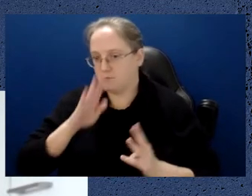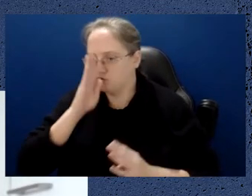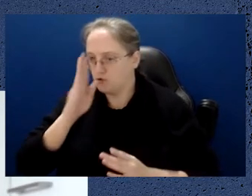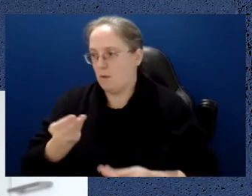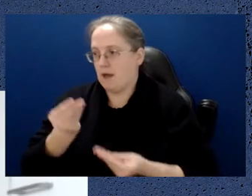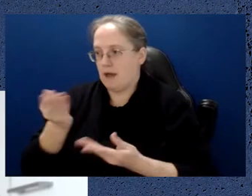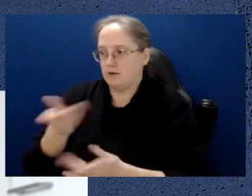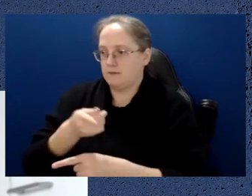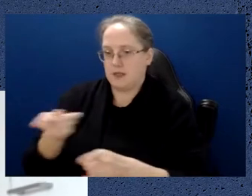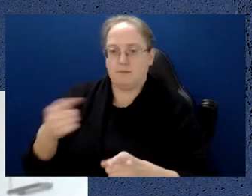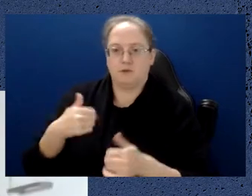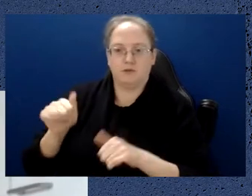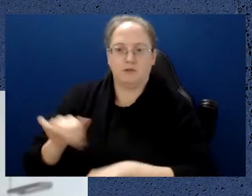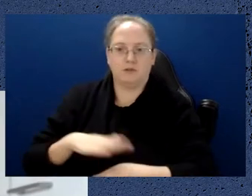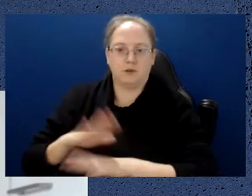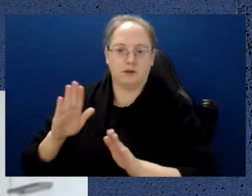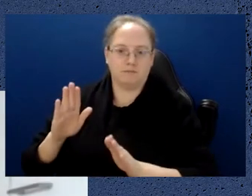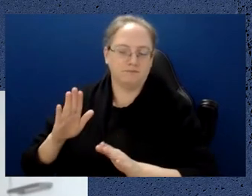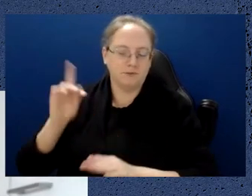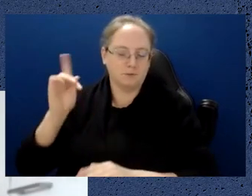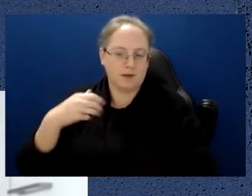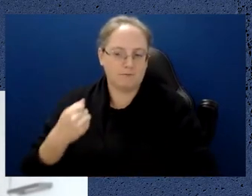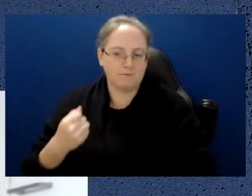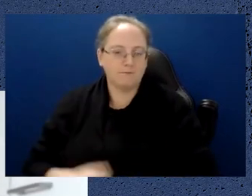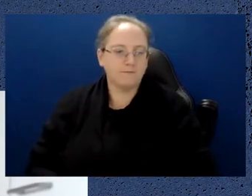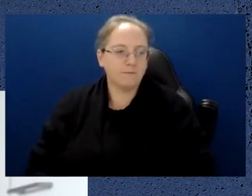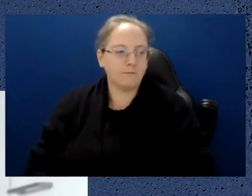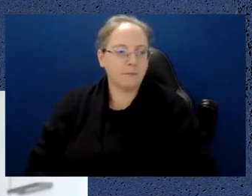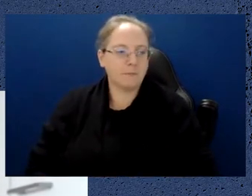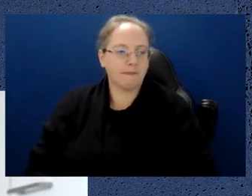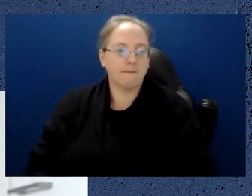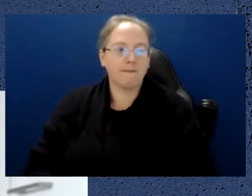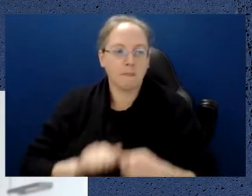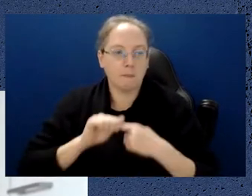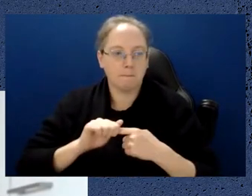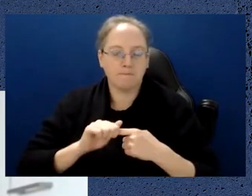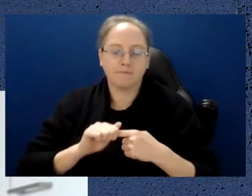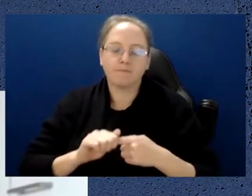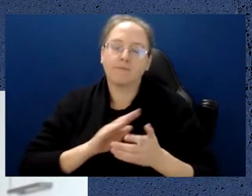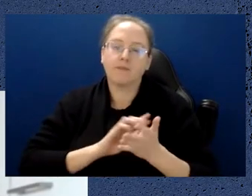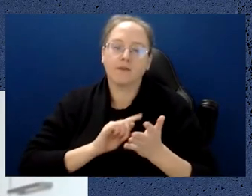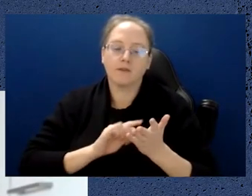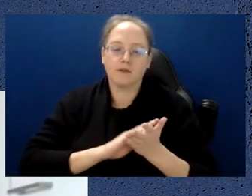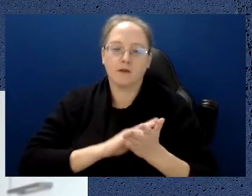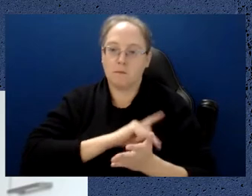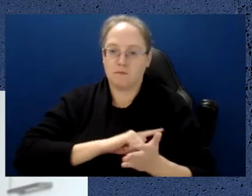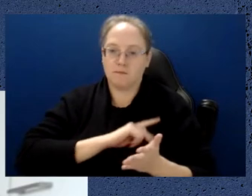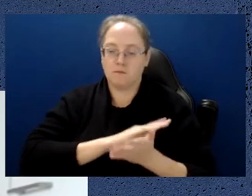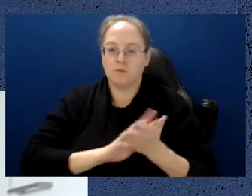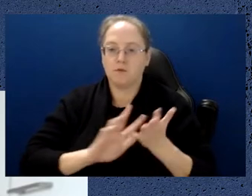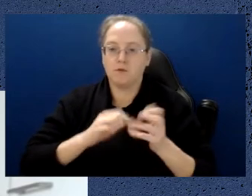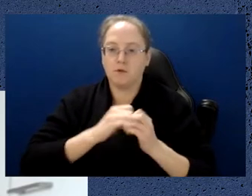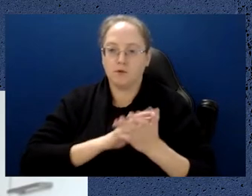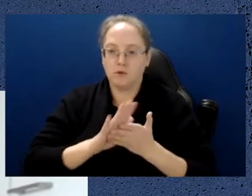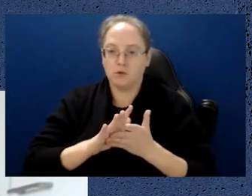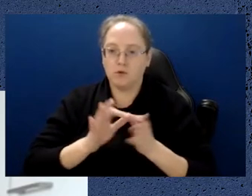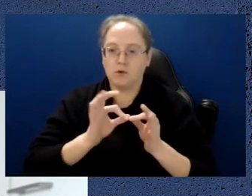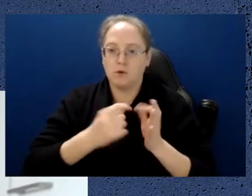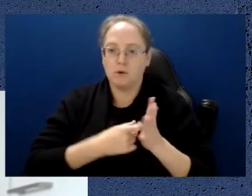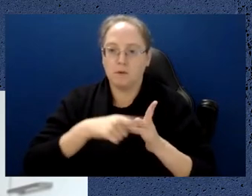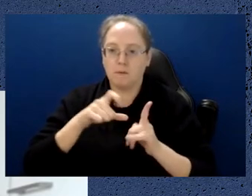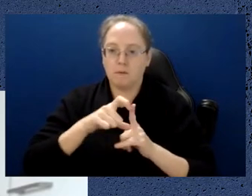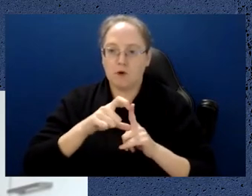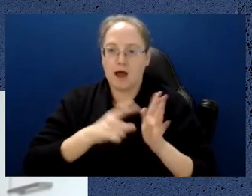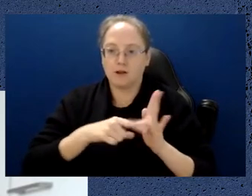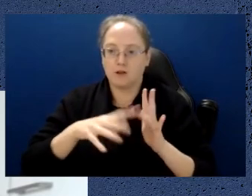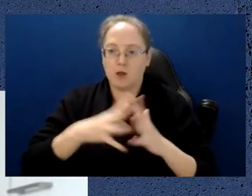speakers to optimise the time we have today. So first up, we have Professor Hugh Bradlow. Hugh is the President